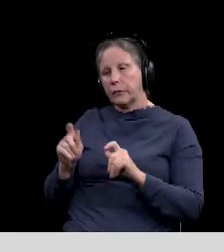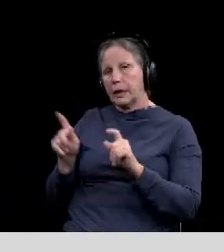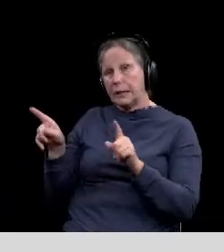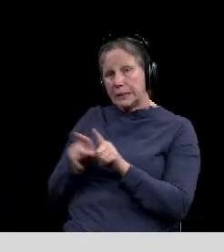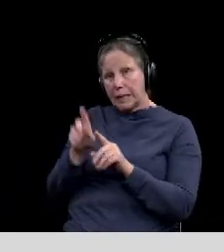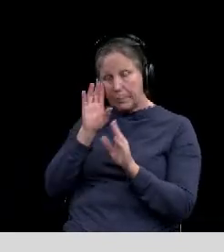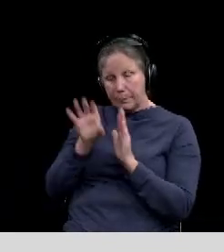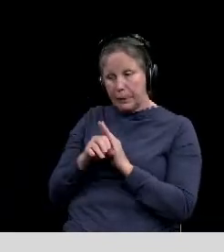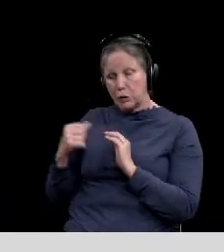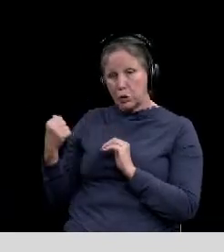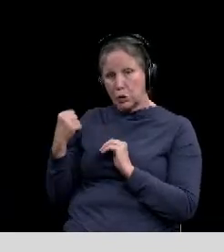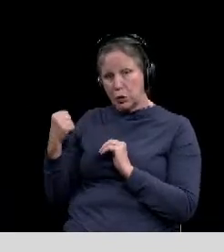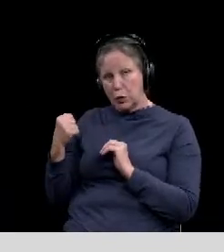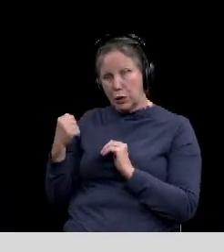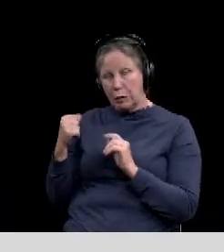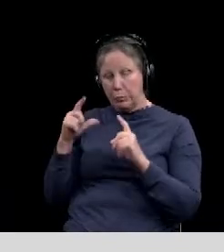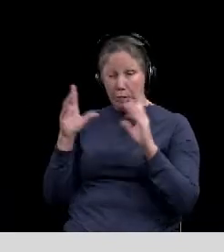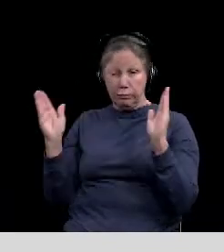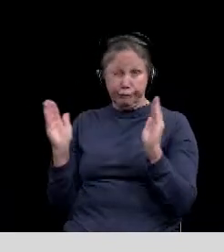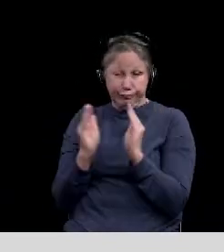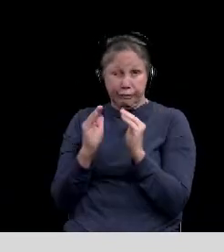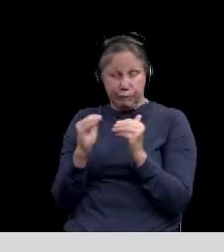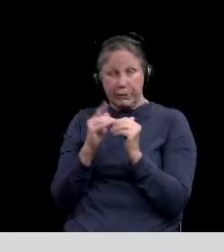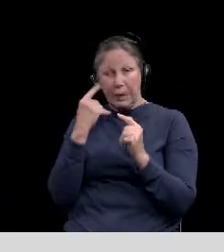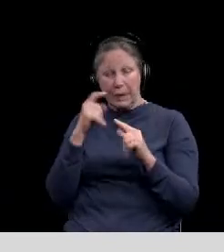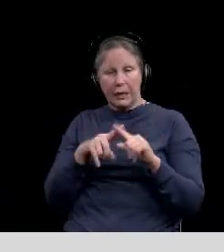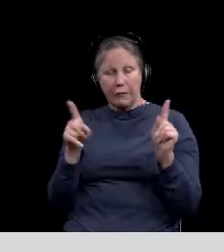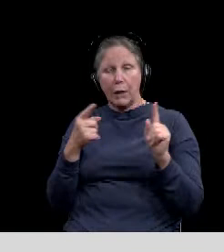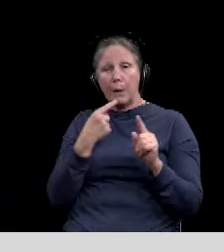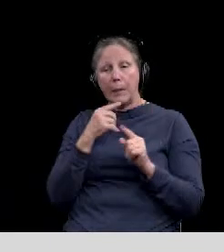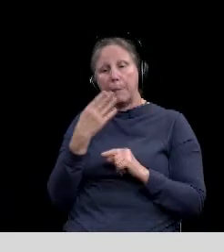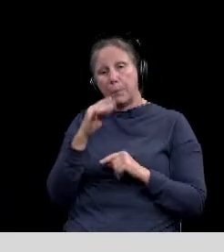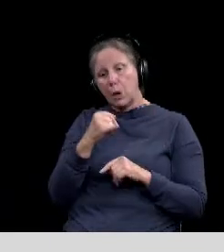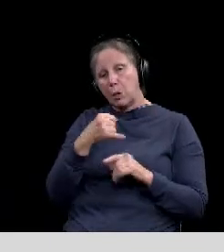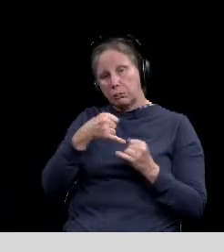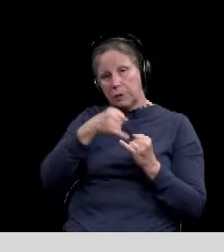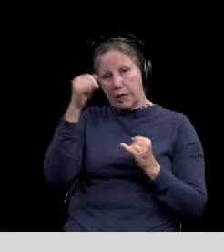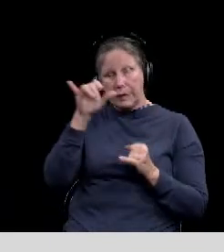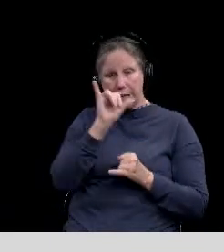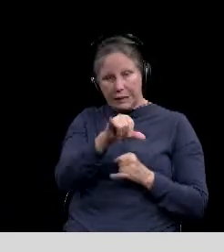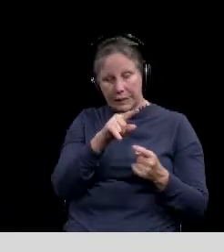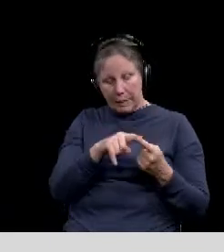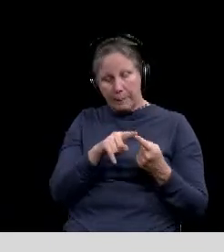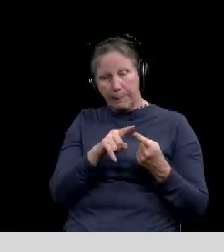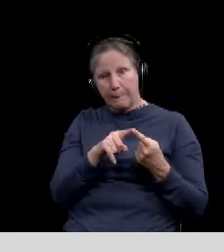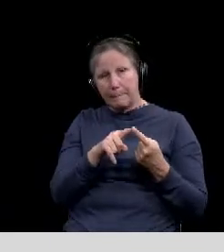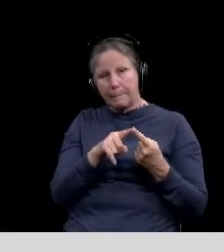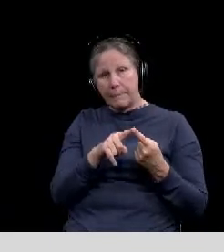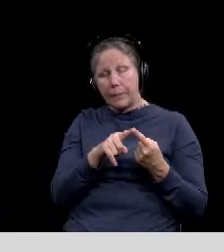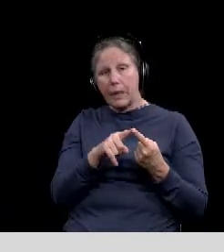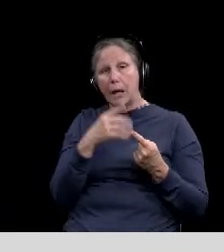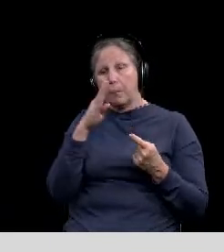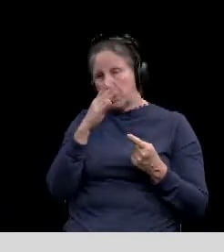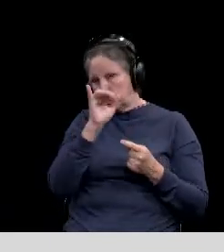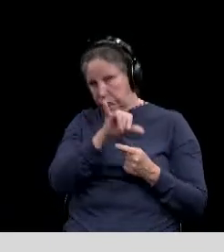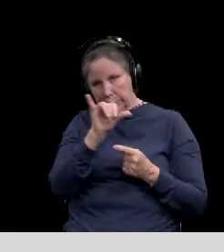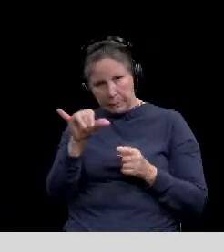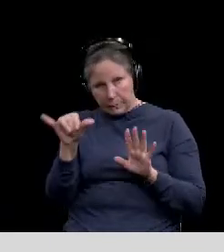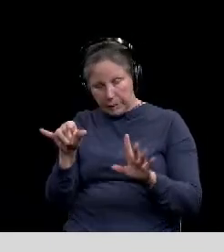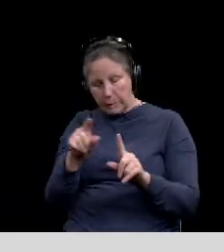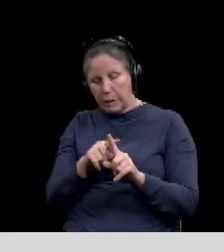same graph just squished down a little bit and looks a little bit different, but it's the blue line is the same. The other events in blue are the same.